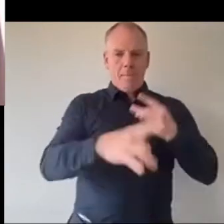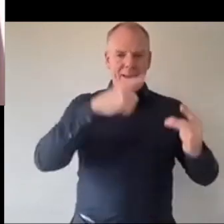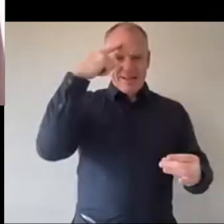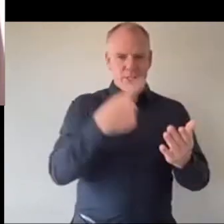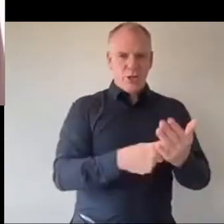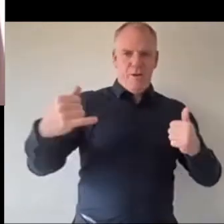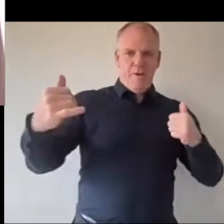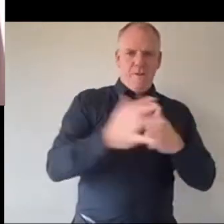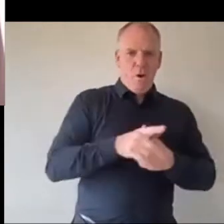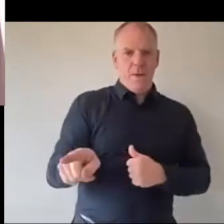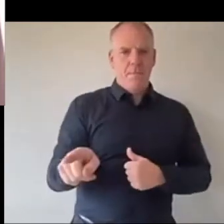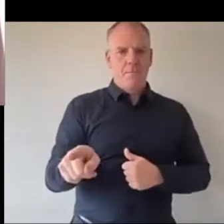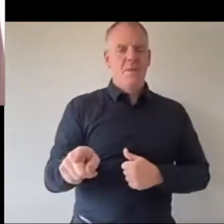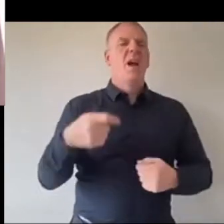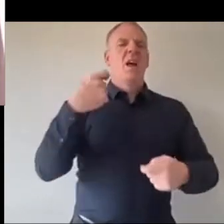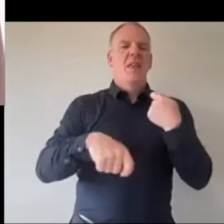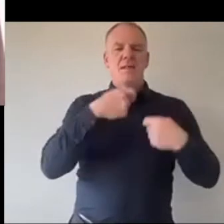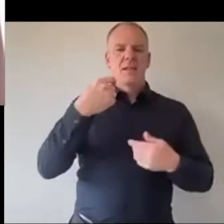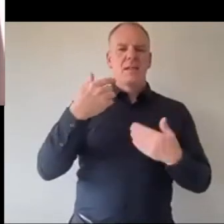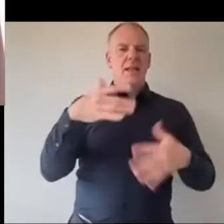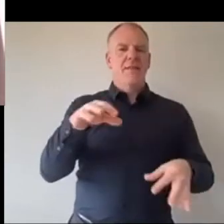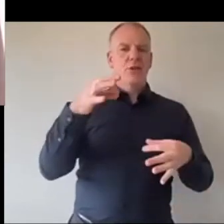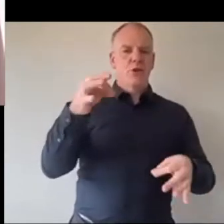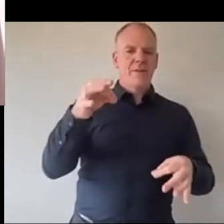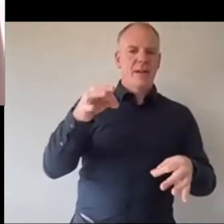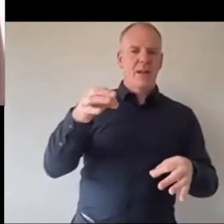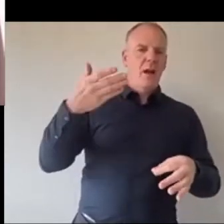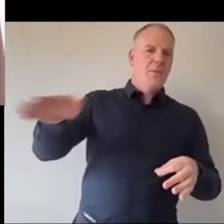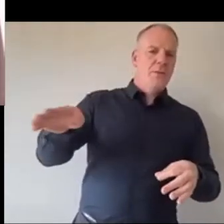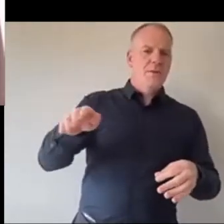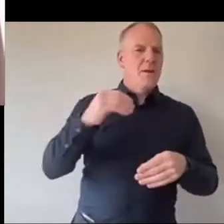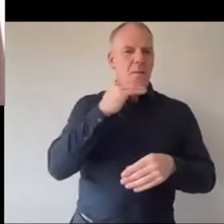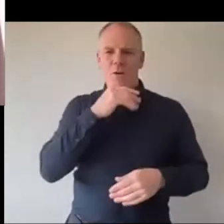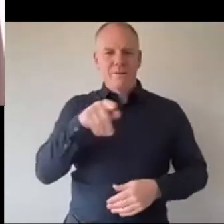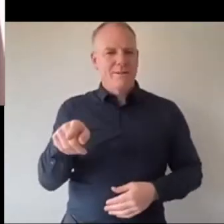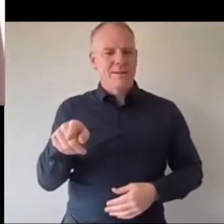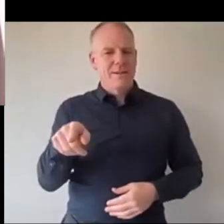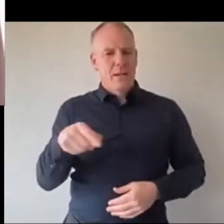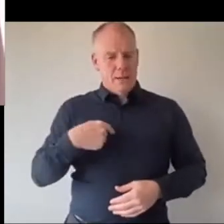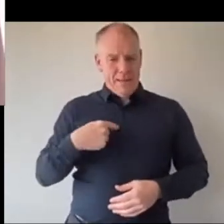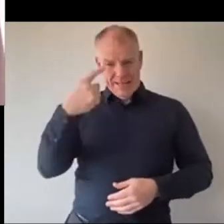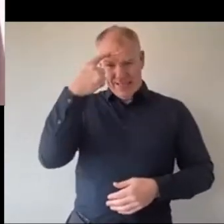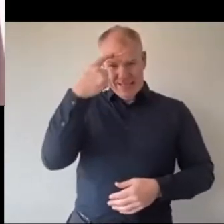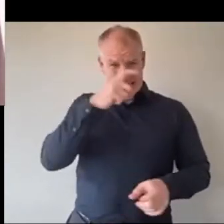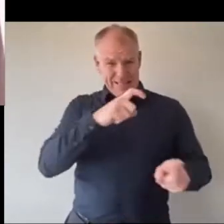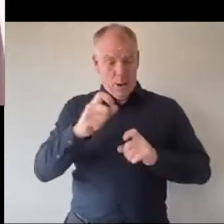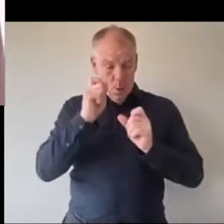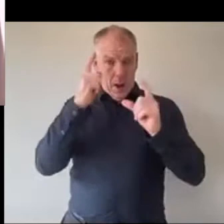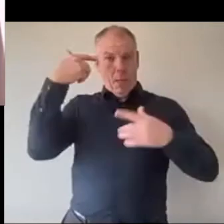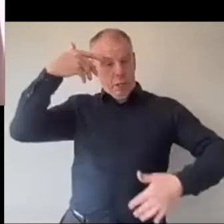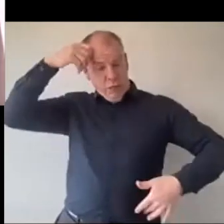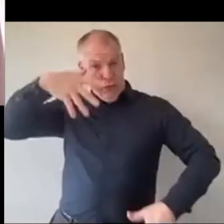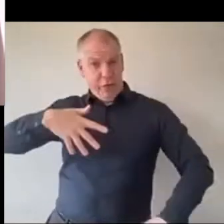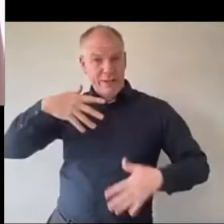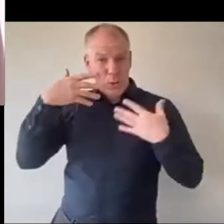dismissing the Leaving Cert as something that's not that I still wake up in cold sweats freaking out that Yates didn't come up in my Leaving Cert I still have nightmares